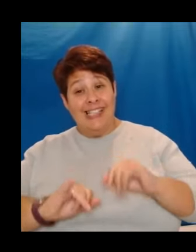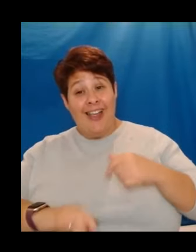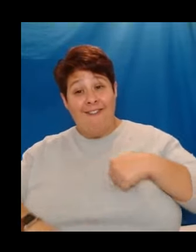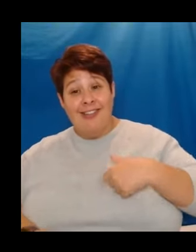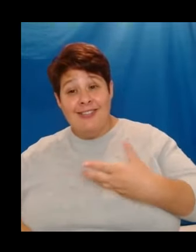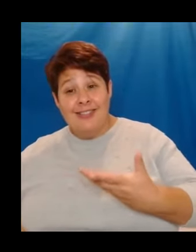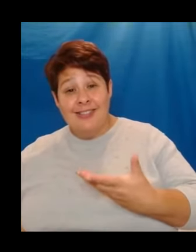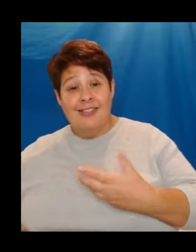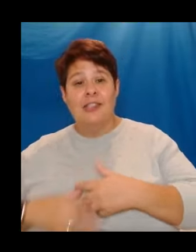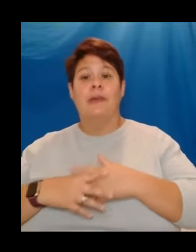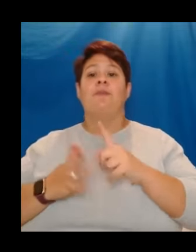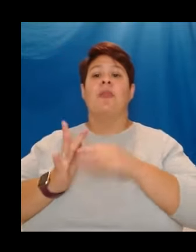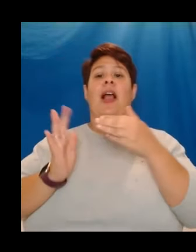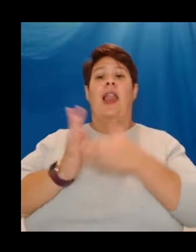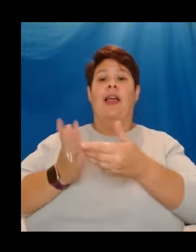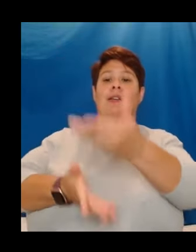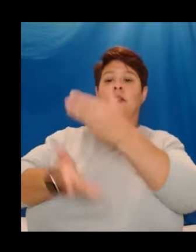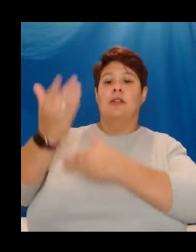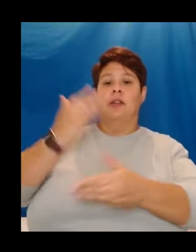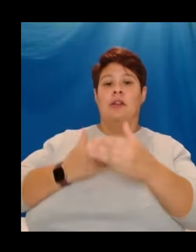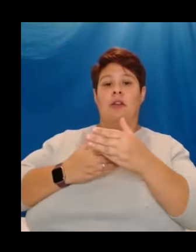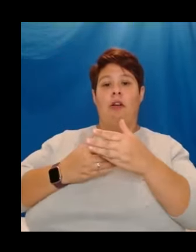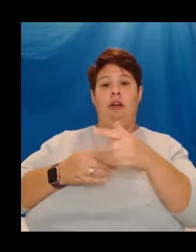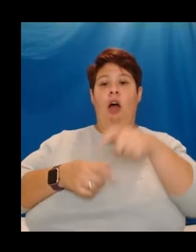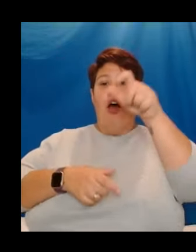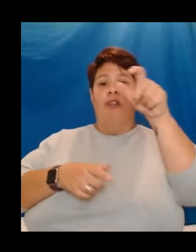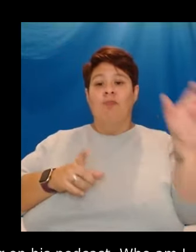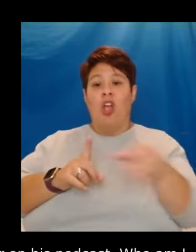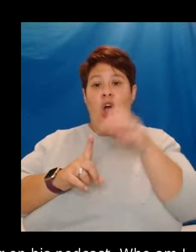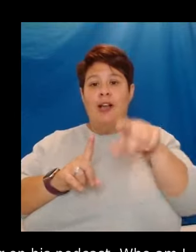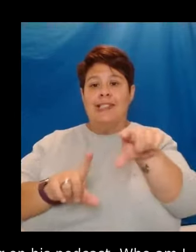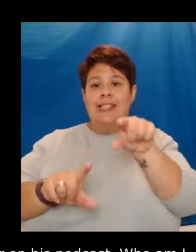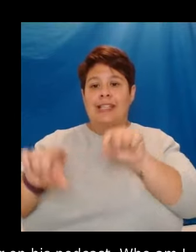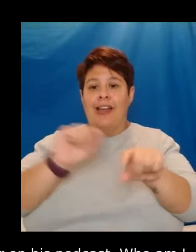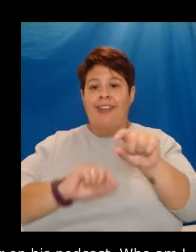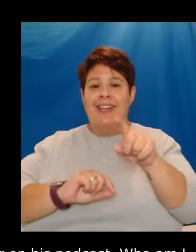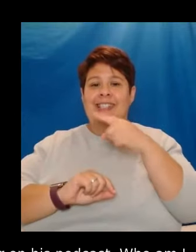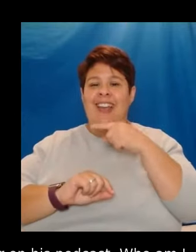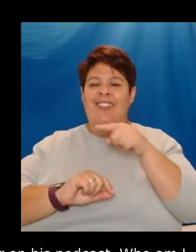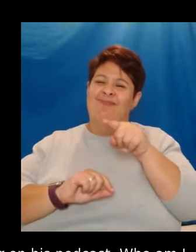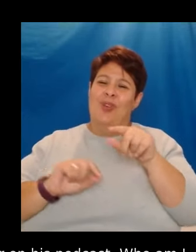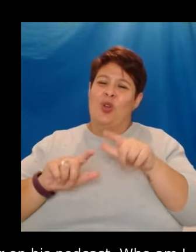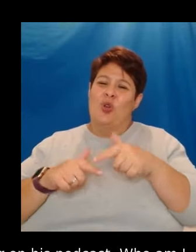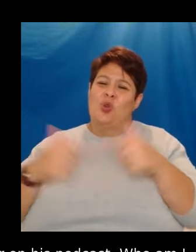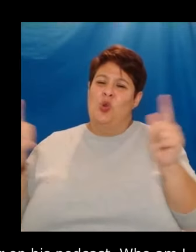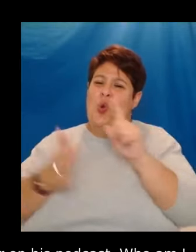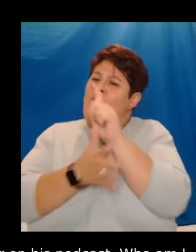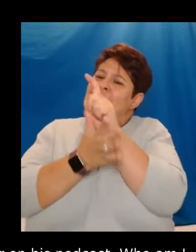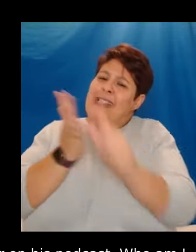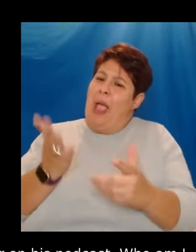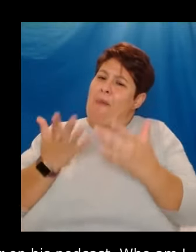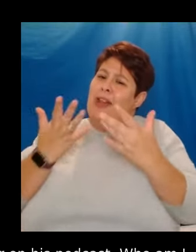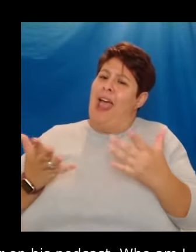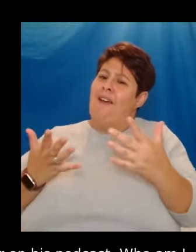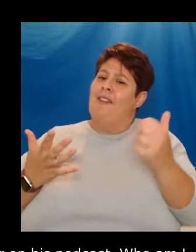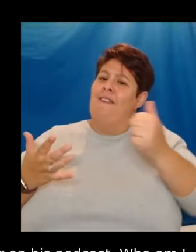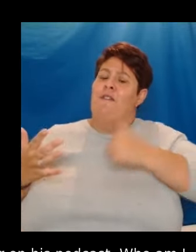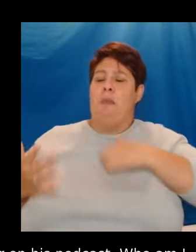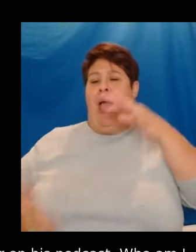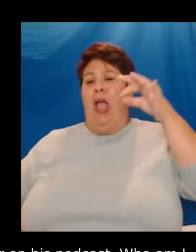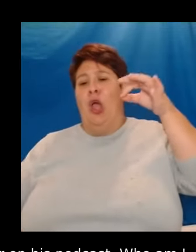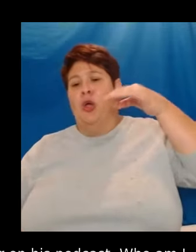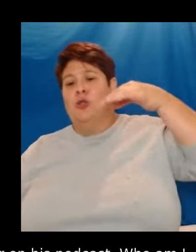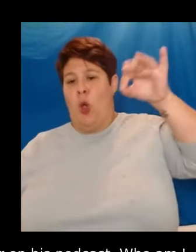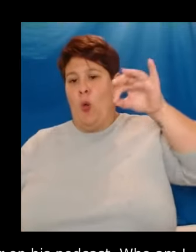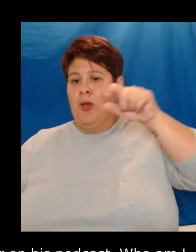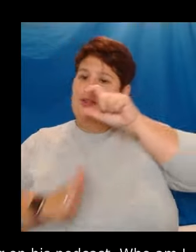Liz tells a story of casting directors fearing she was too disabled heavy for their tokenist disabled